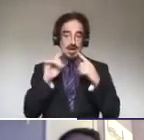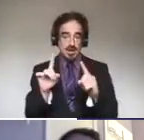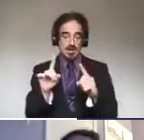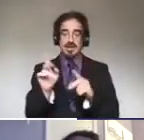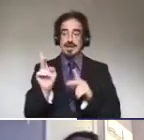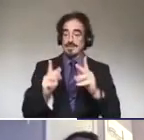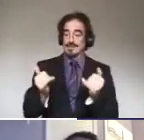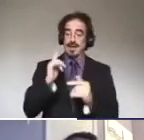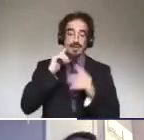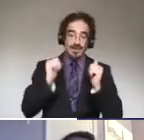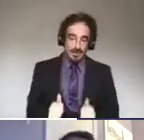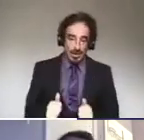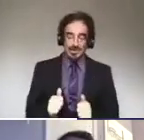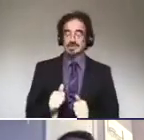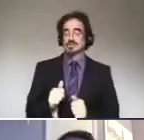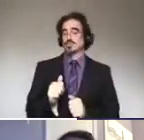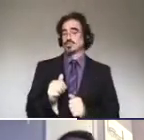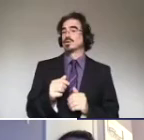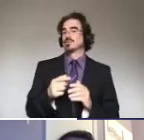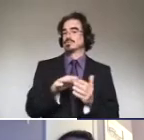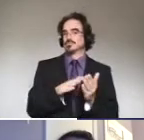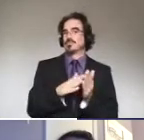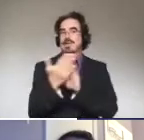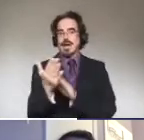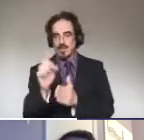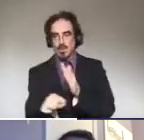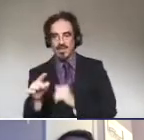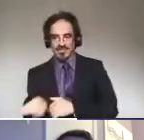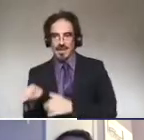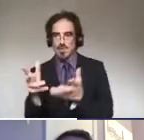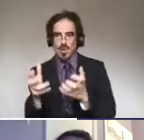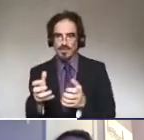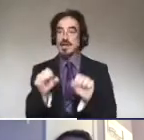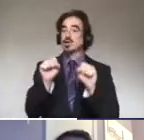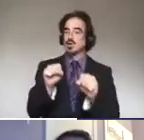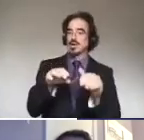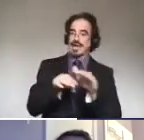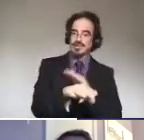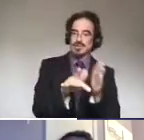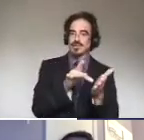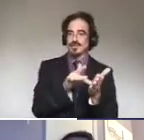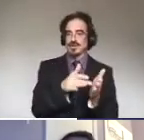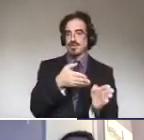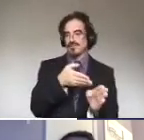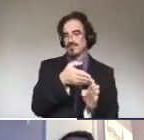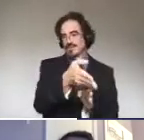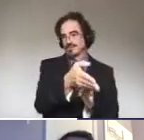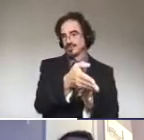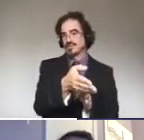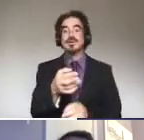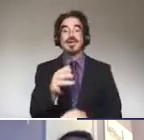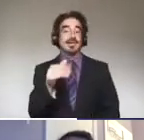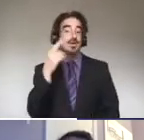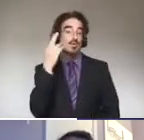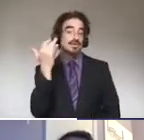starting to see that they could become what they wanted to be and could get into the medical field. So that's why this push was starting to